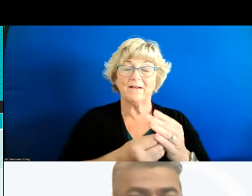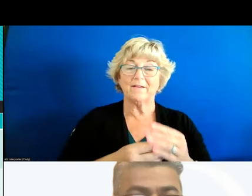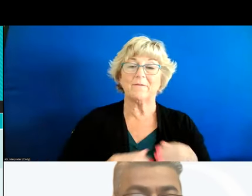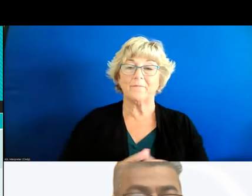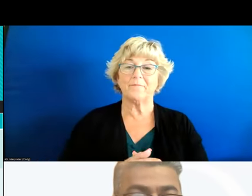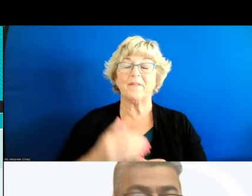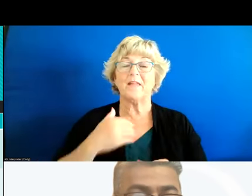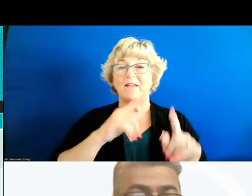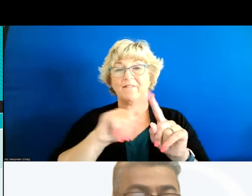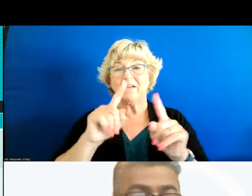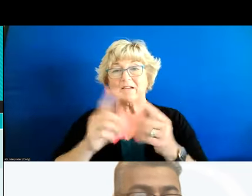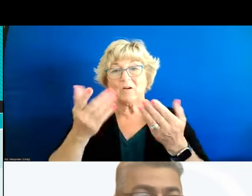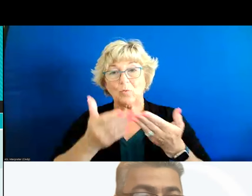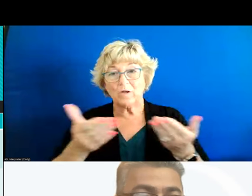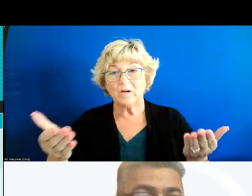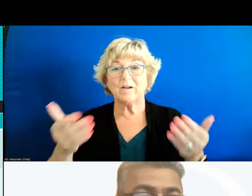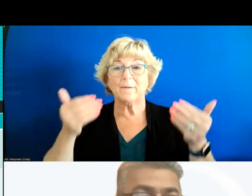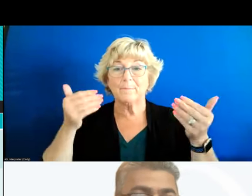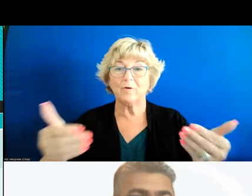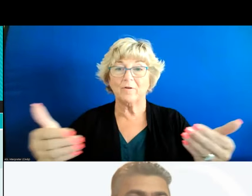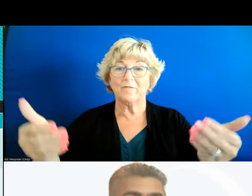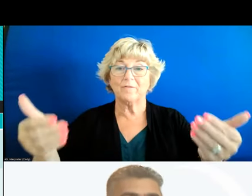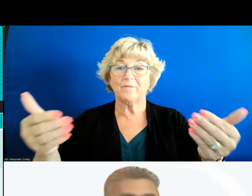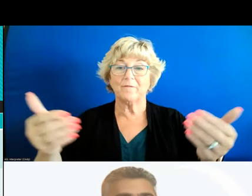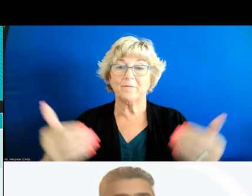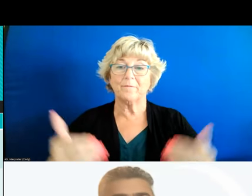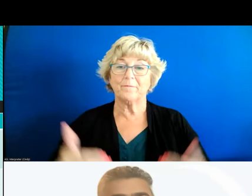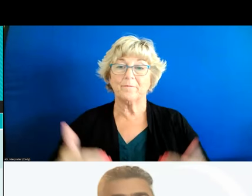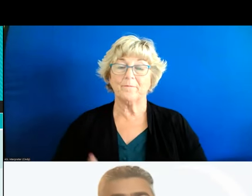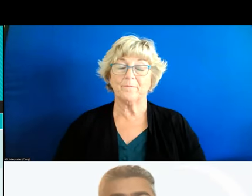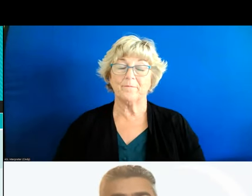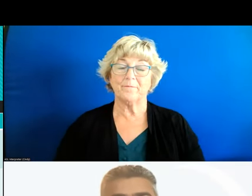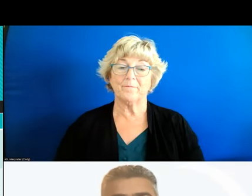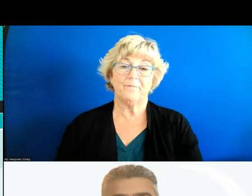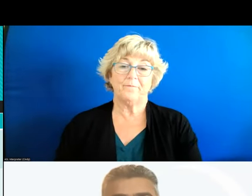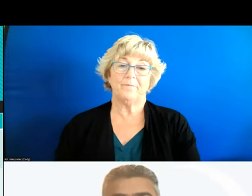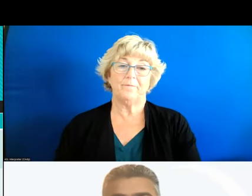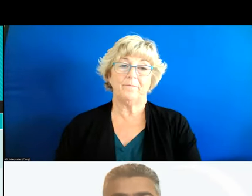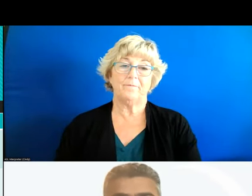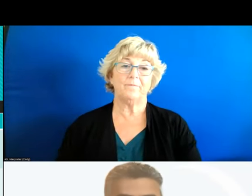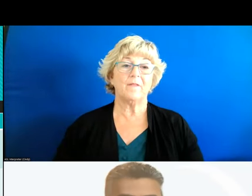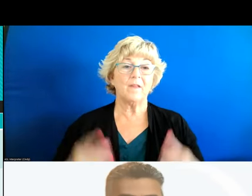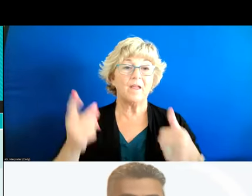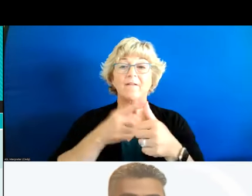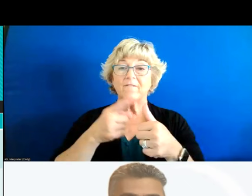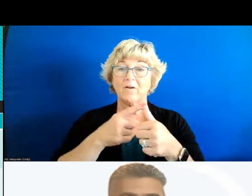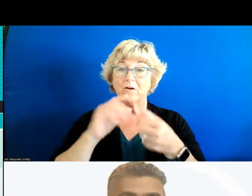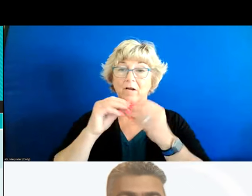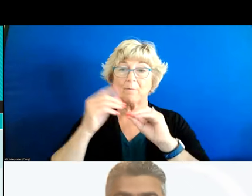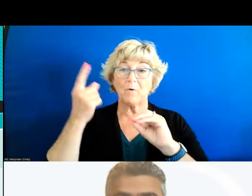resources and and move forward so in the area of housing for all ages and stages